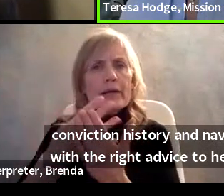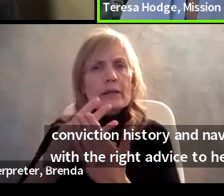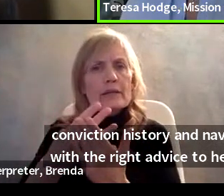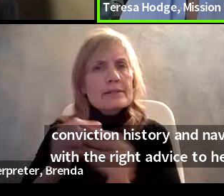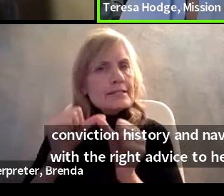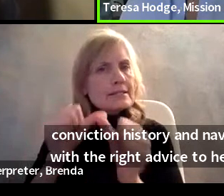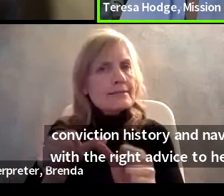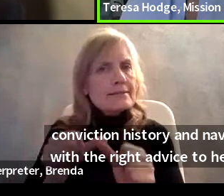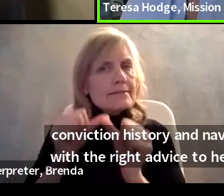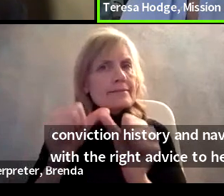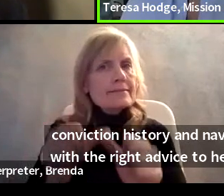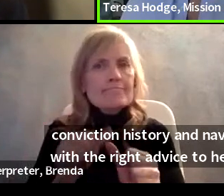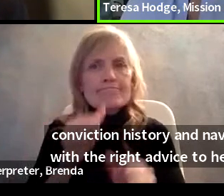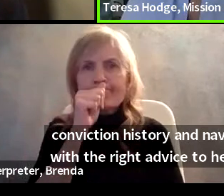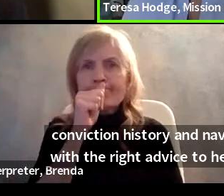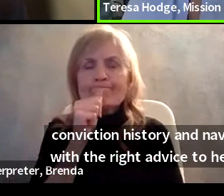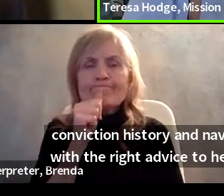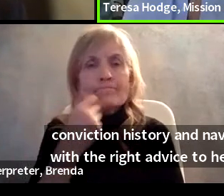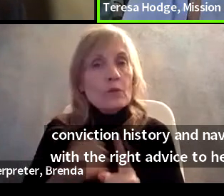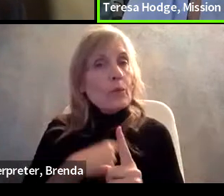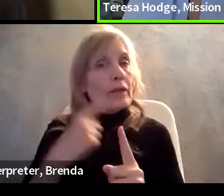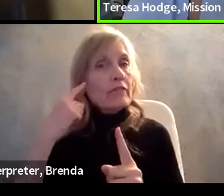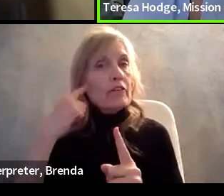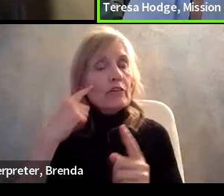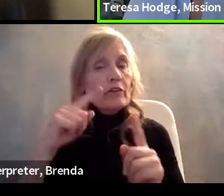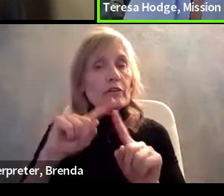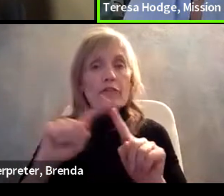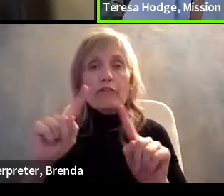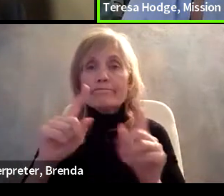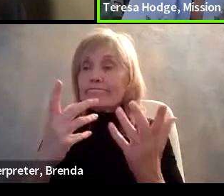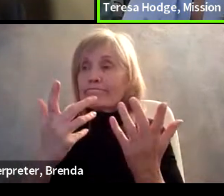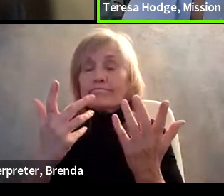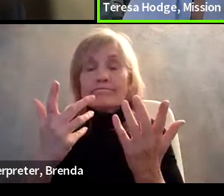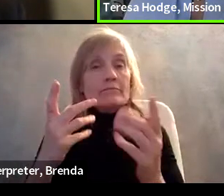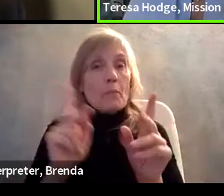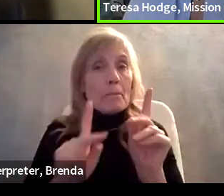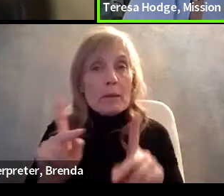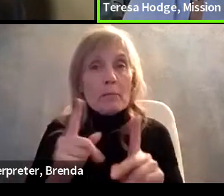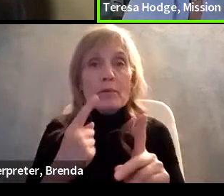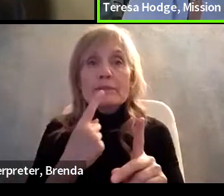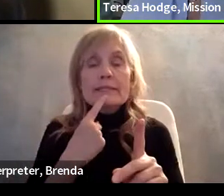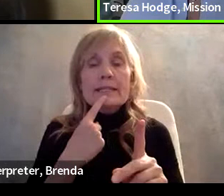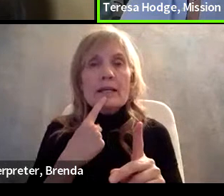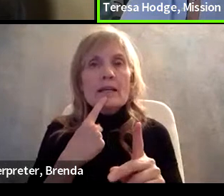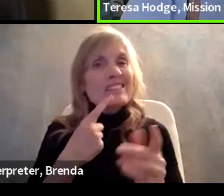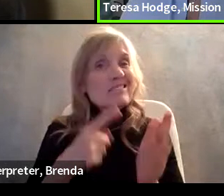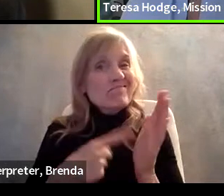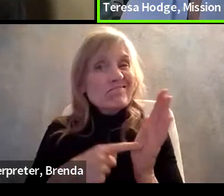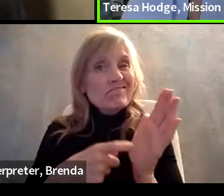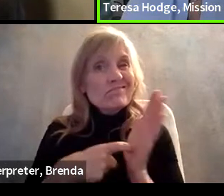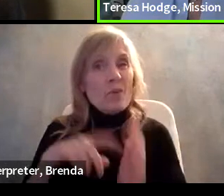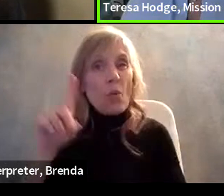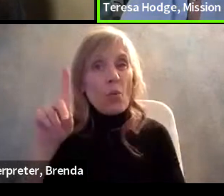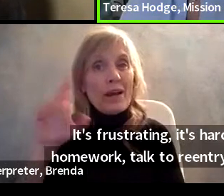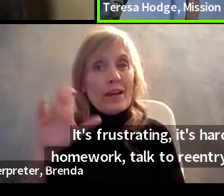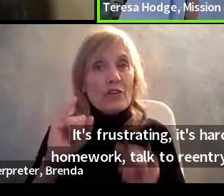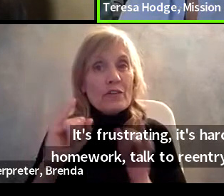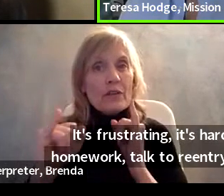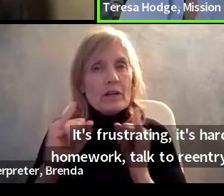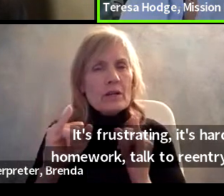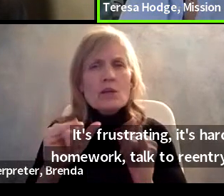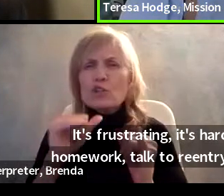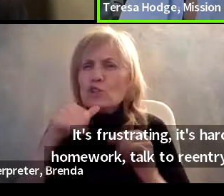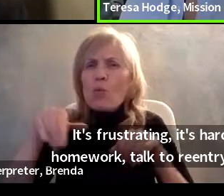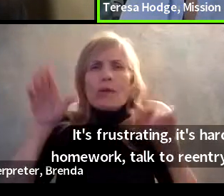path. We've heard from a lot of people sometimes, you know, it has taken a hundred interviews before they've gotten a job, but again, don't give up,